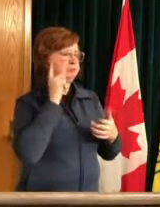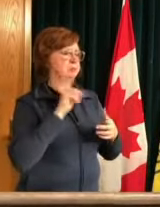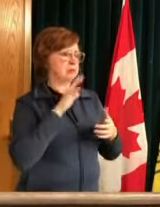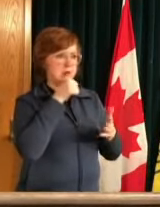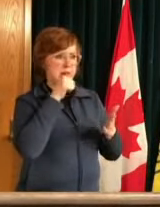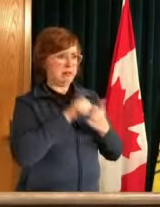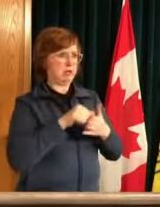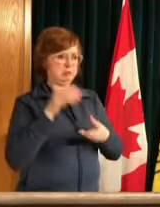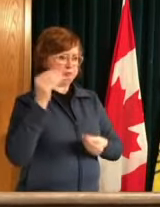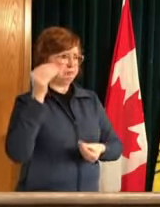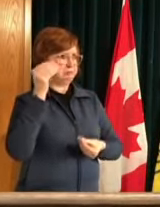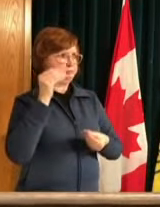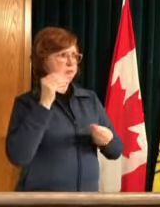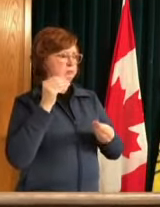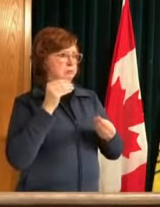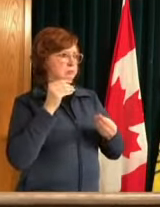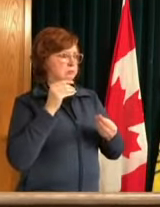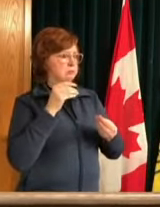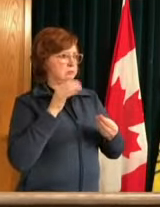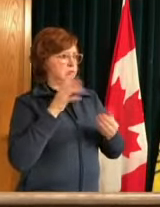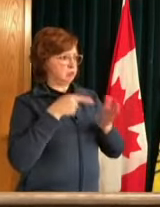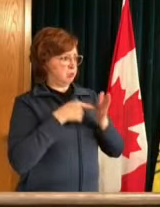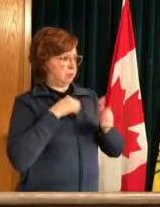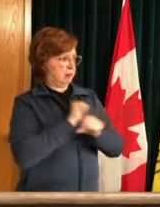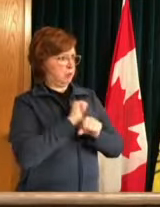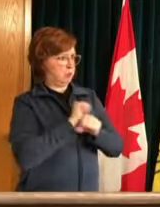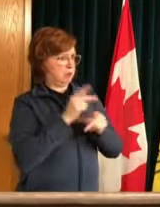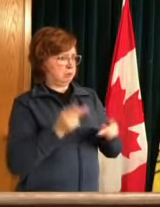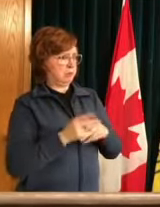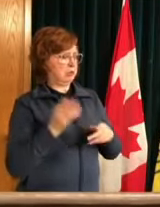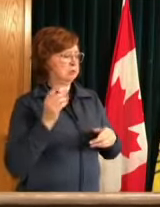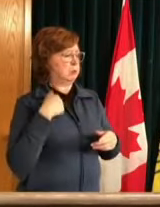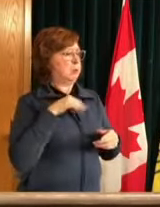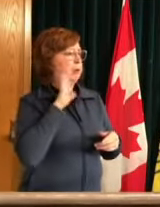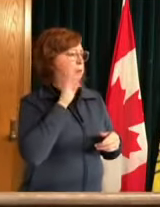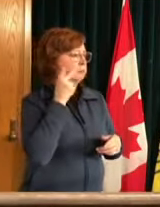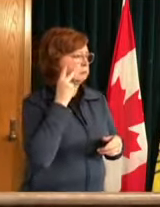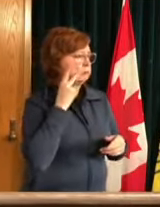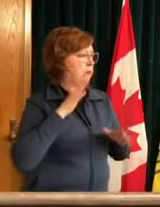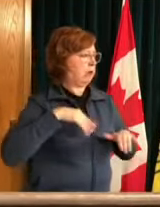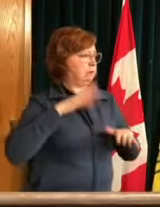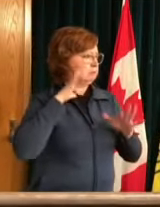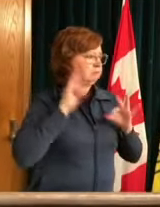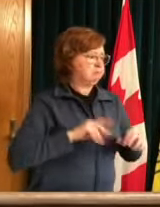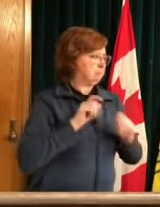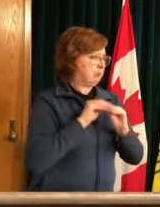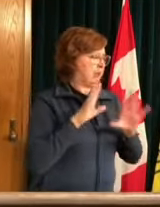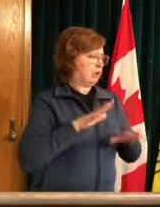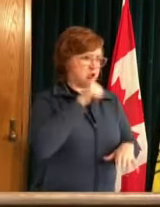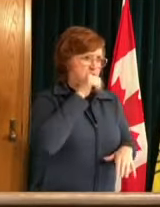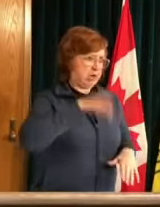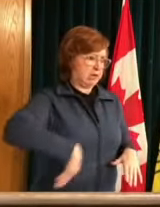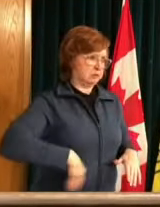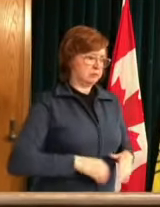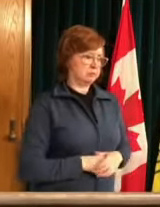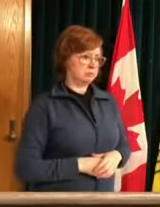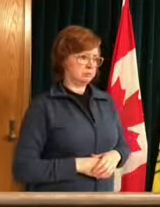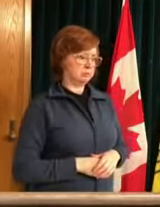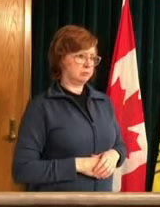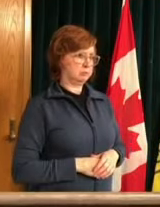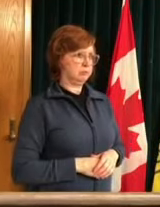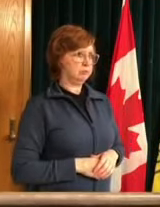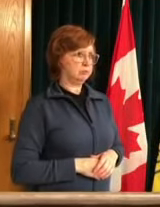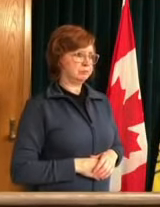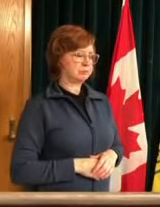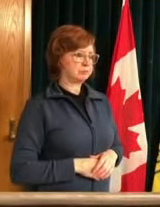a little bit to work out on the uh the actual logistics of it um but i'm sure uh working with each of these organizations uh that will be able